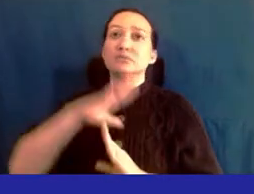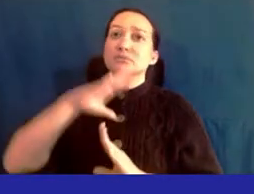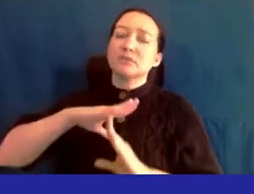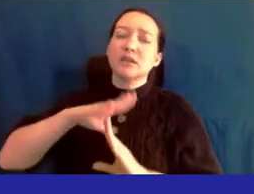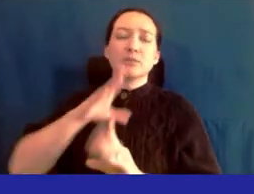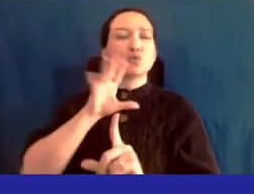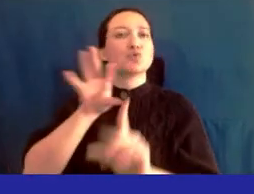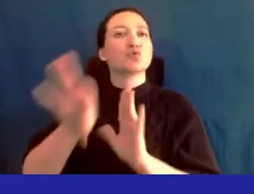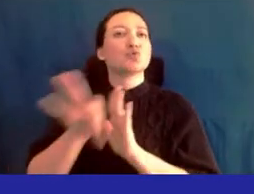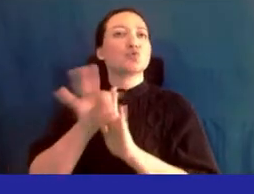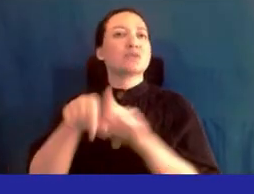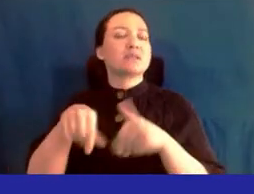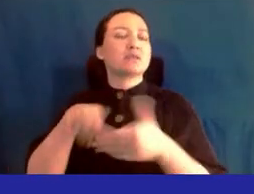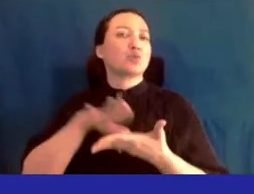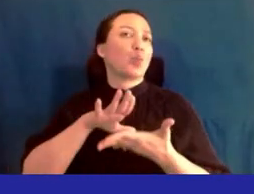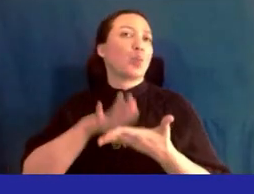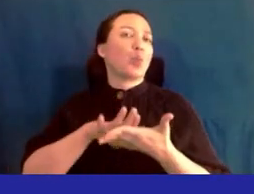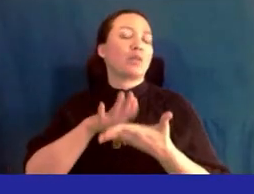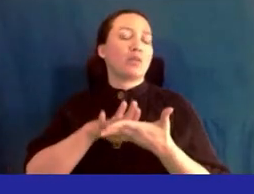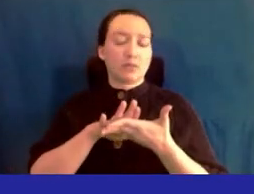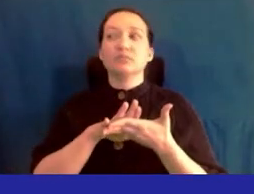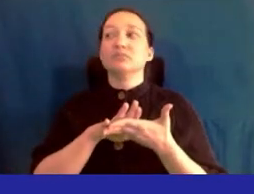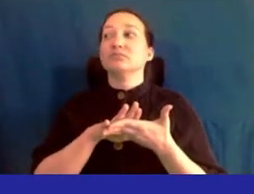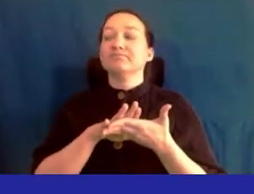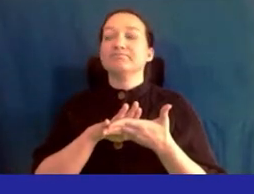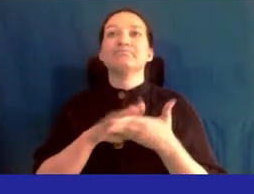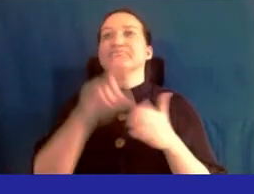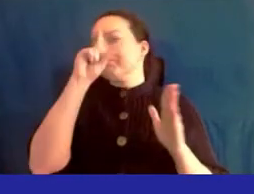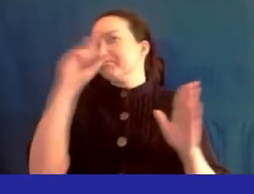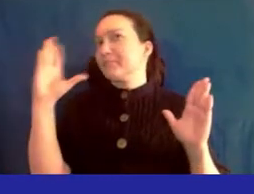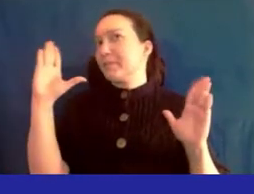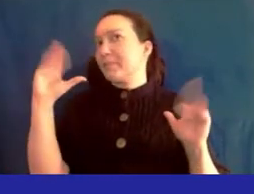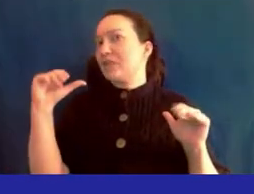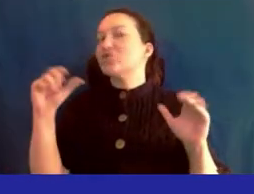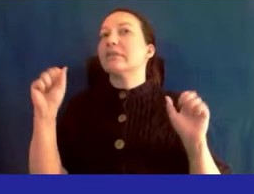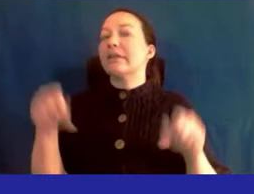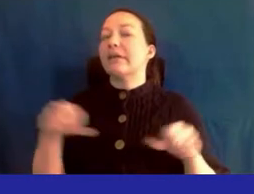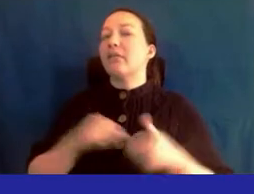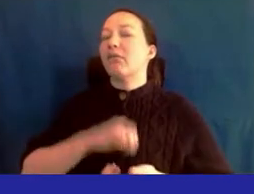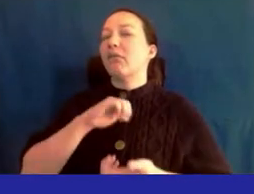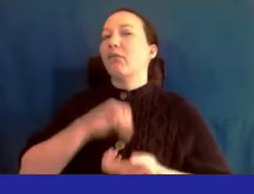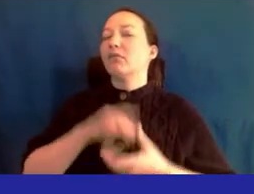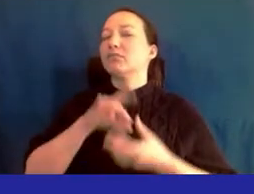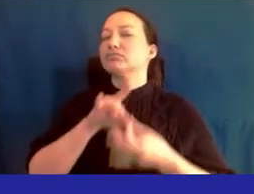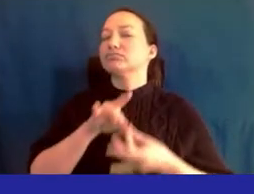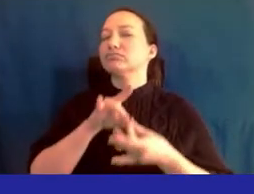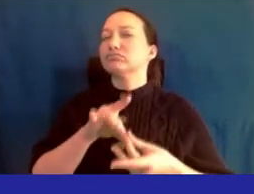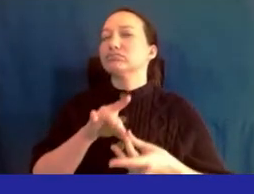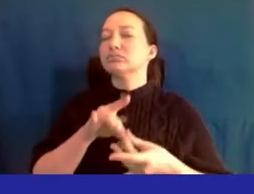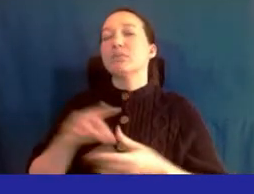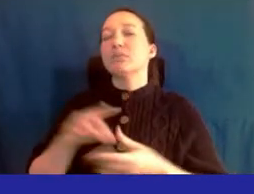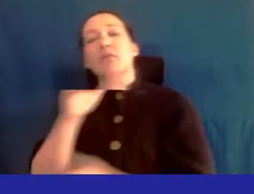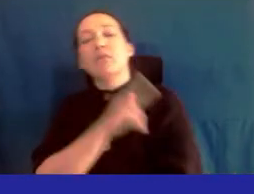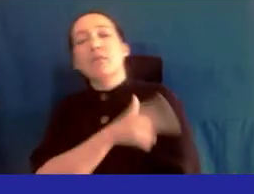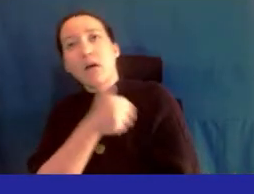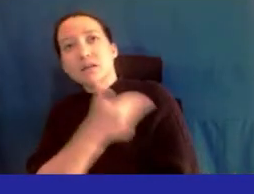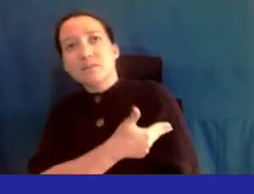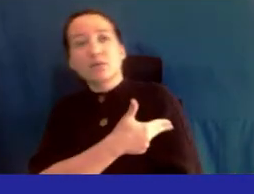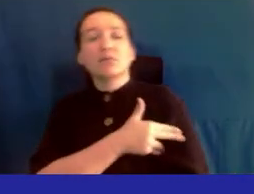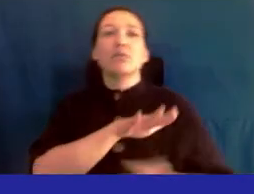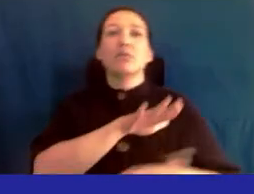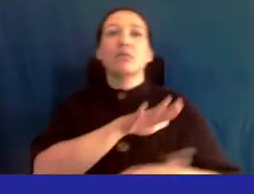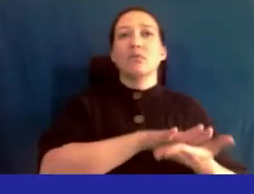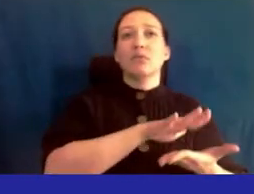for them choosing queen's gateway as their school was the expectation to have a collaborative relationship between the hospital and our